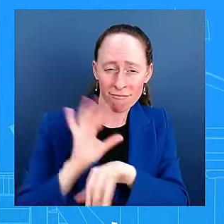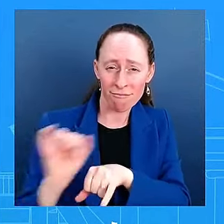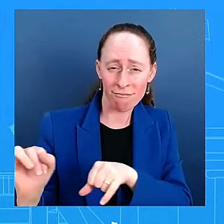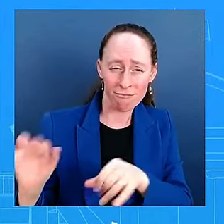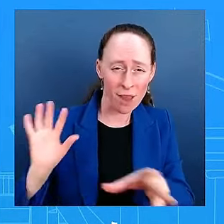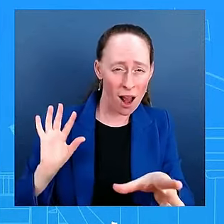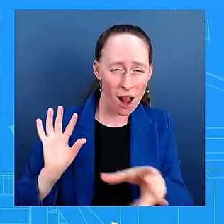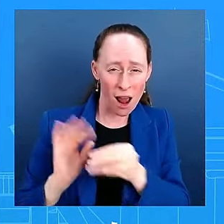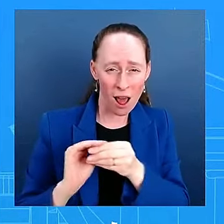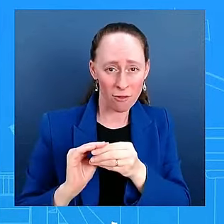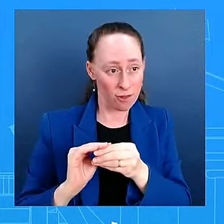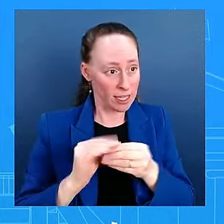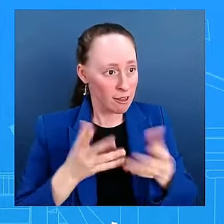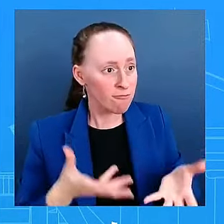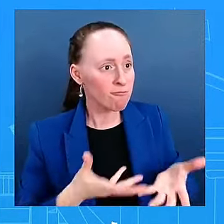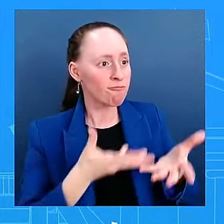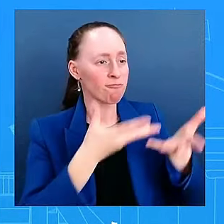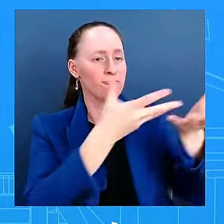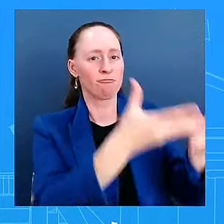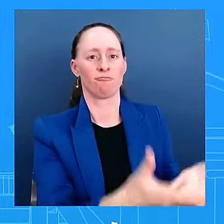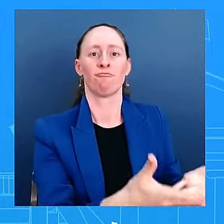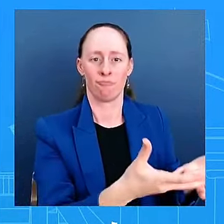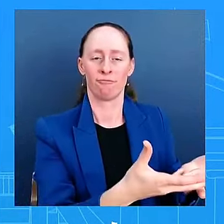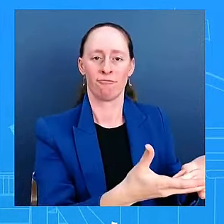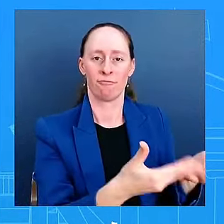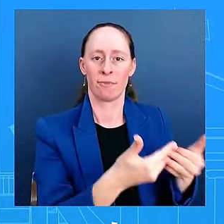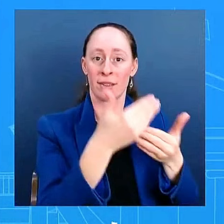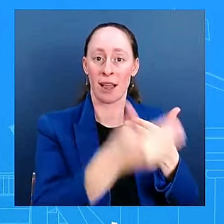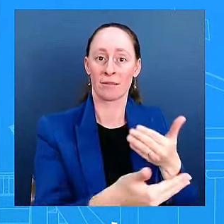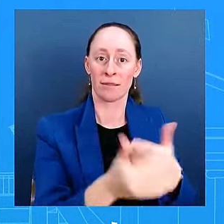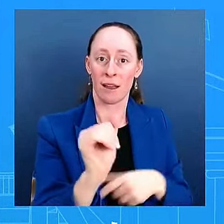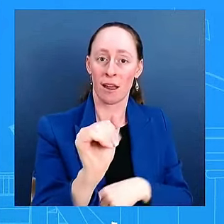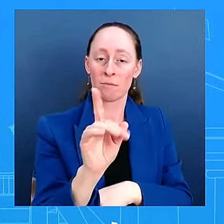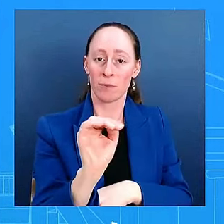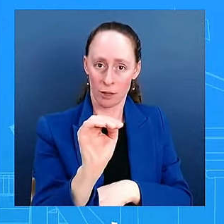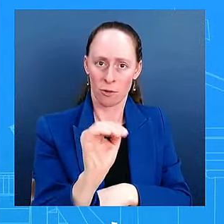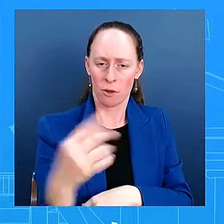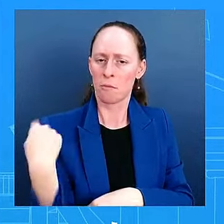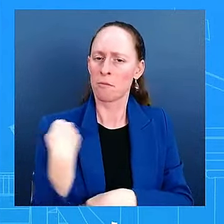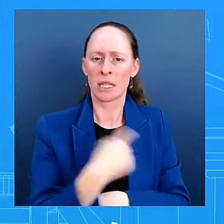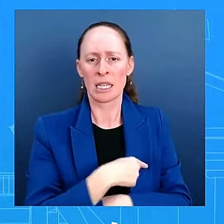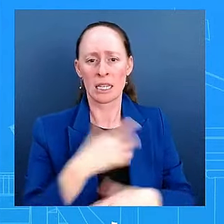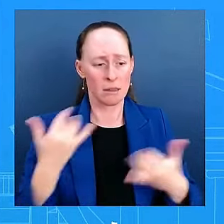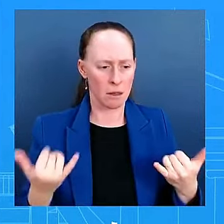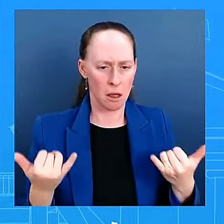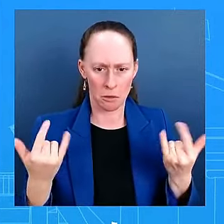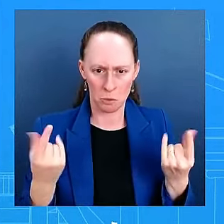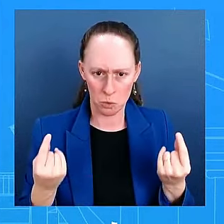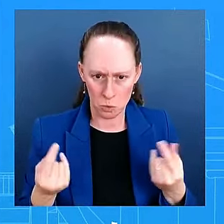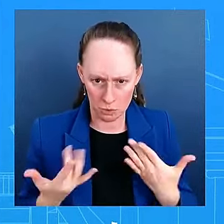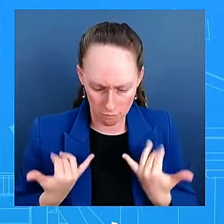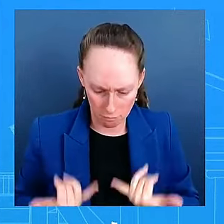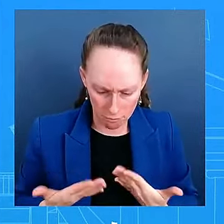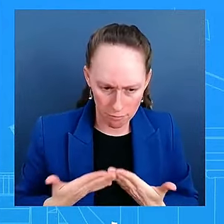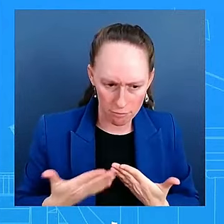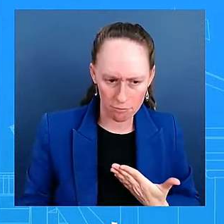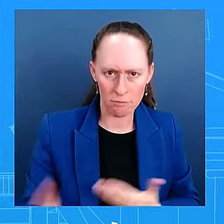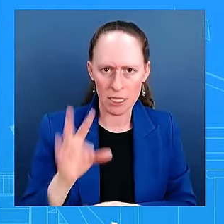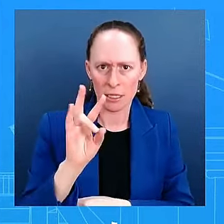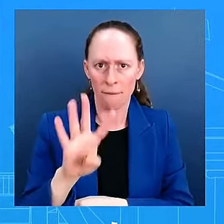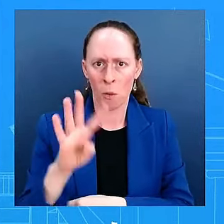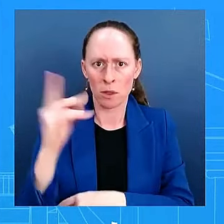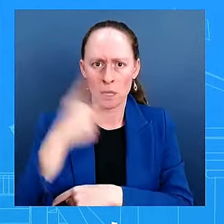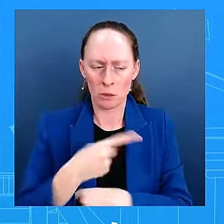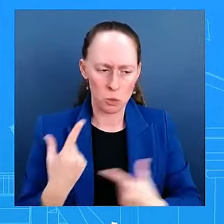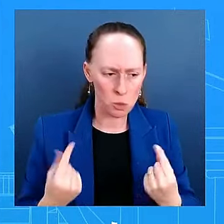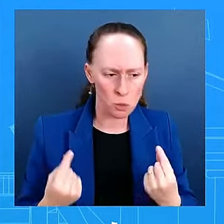And so, look, we're going to focus on what we can do right now in the next 74 days. And everything that this president